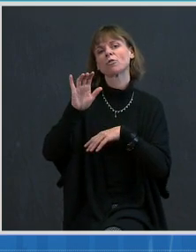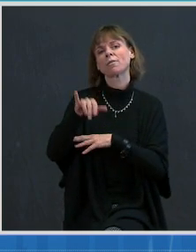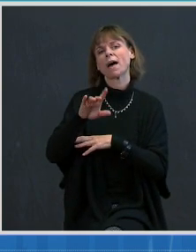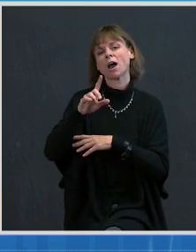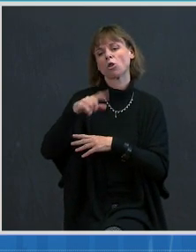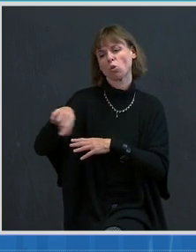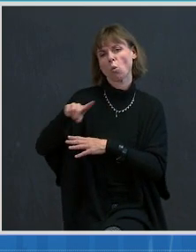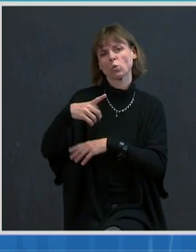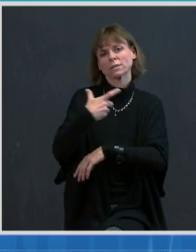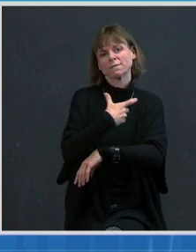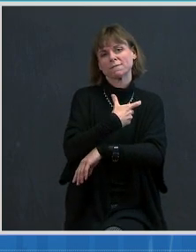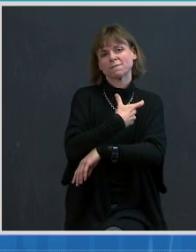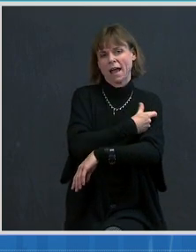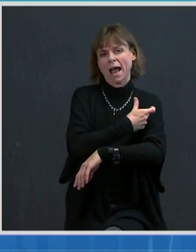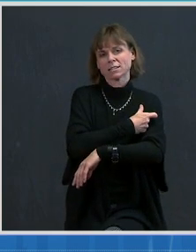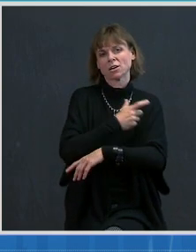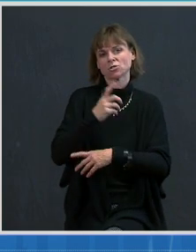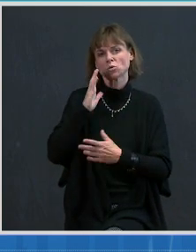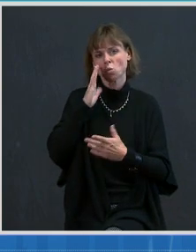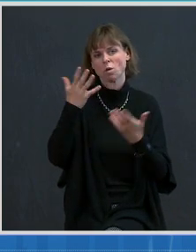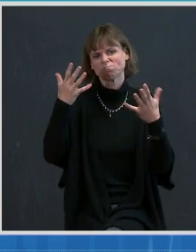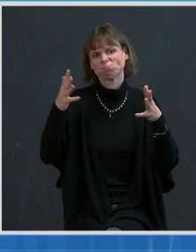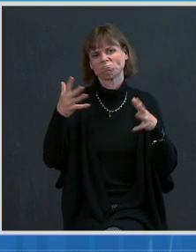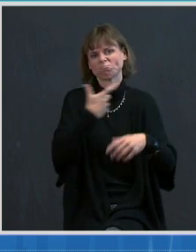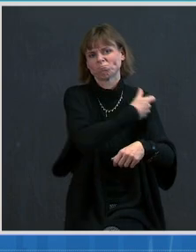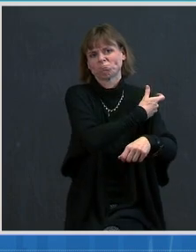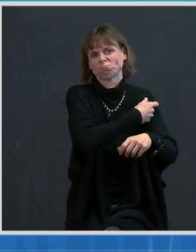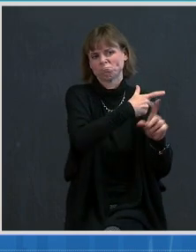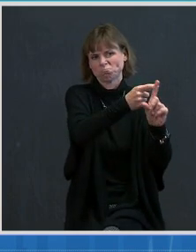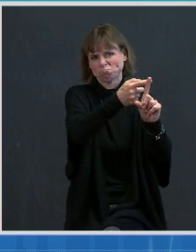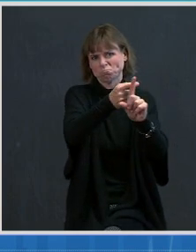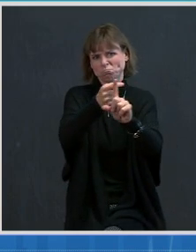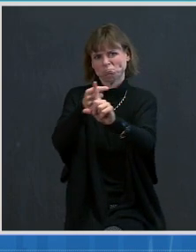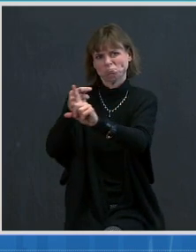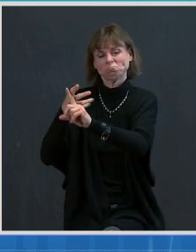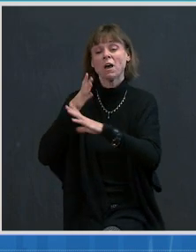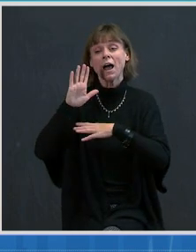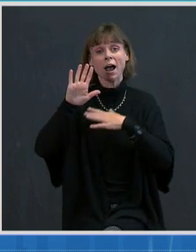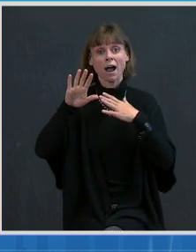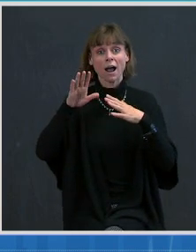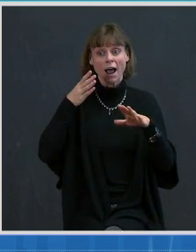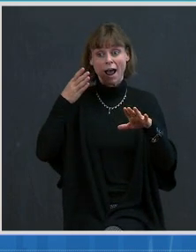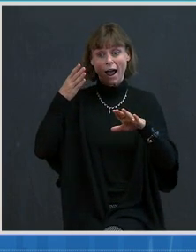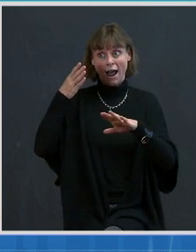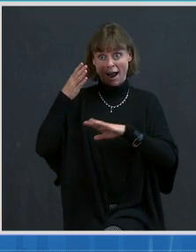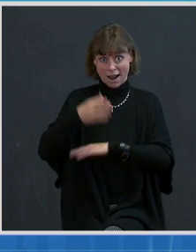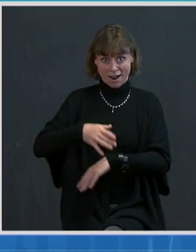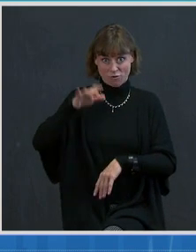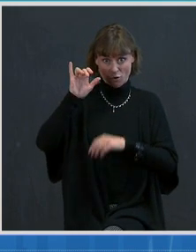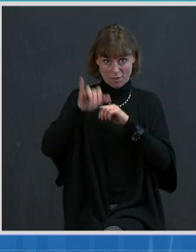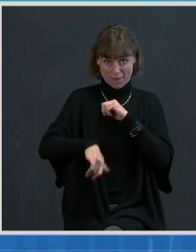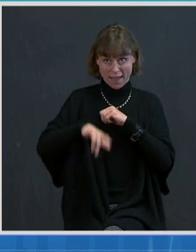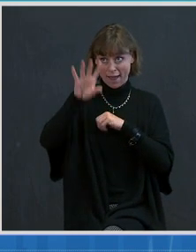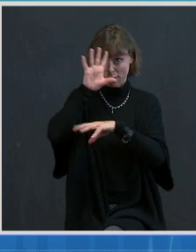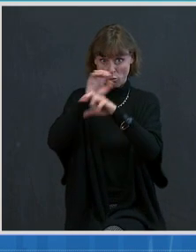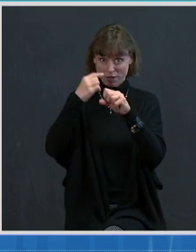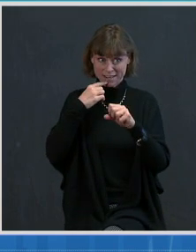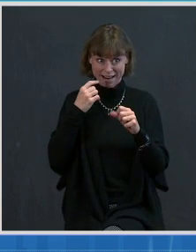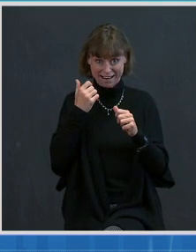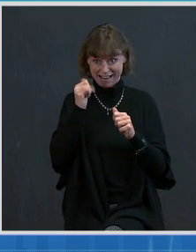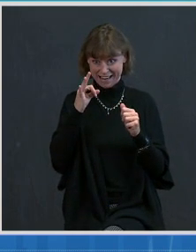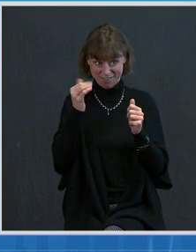will have occurred. And it is with that that the President indicated that if we all do our part,